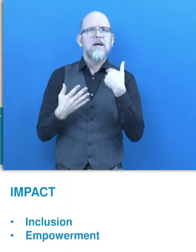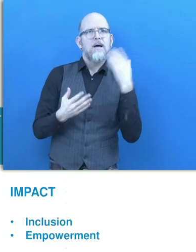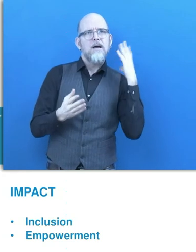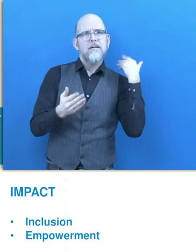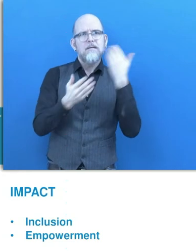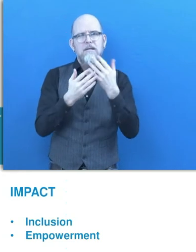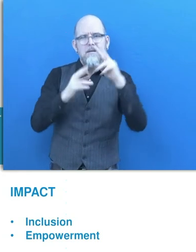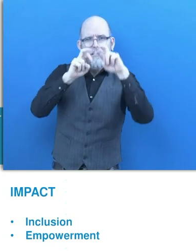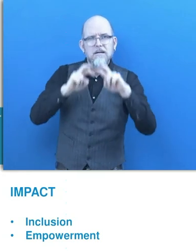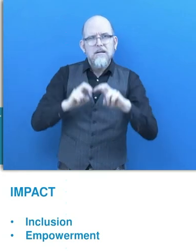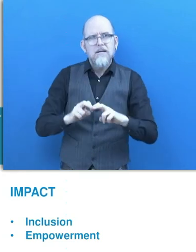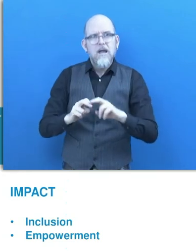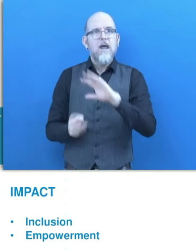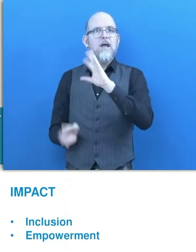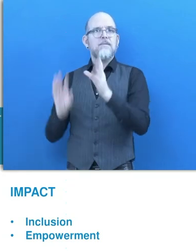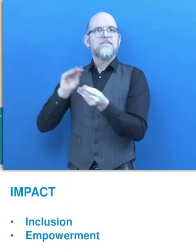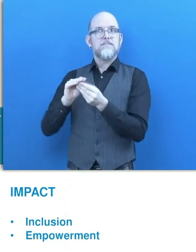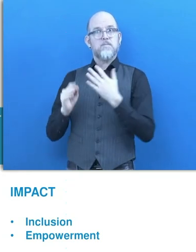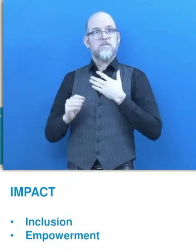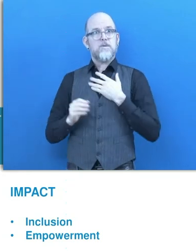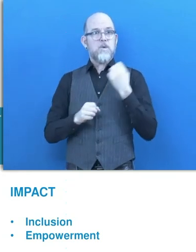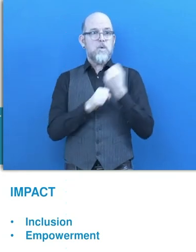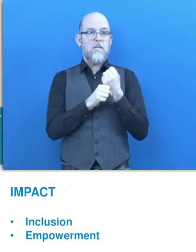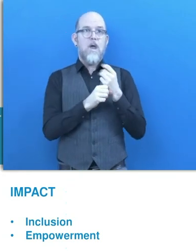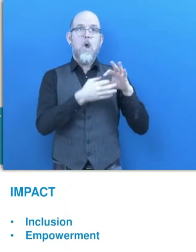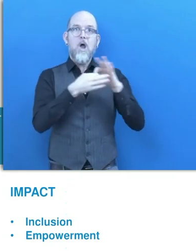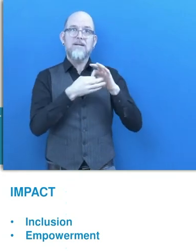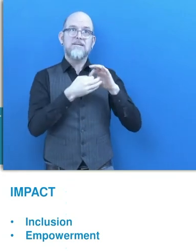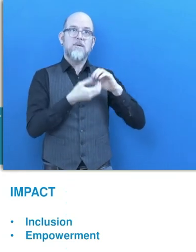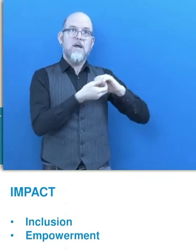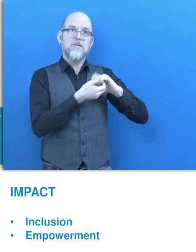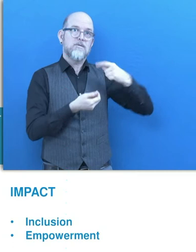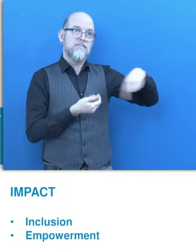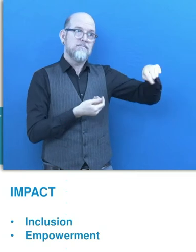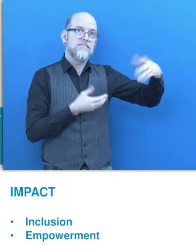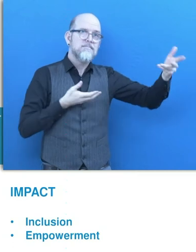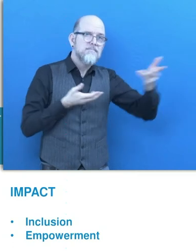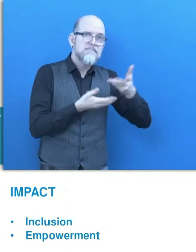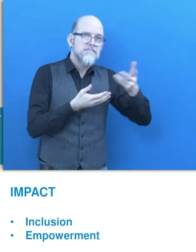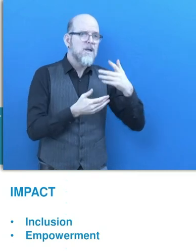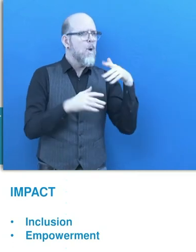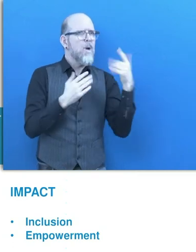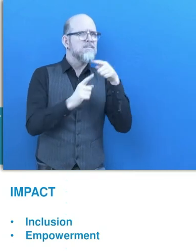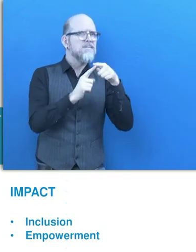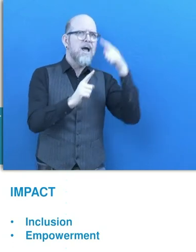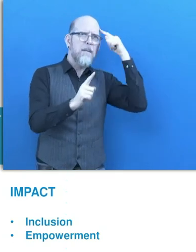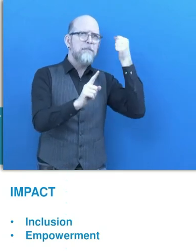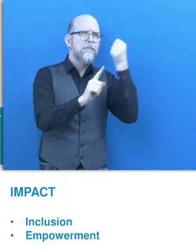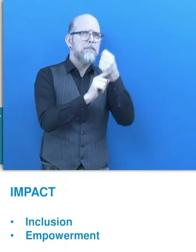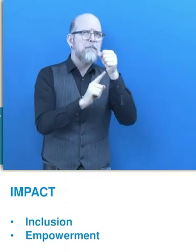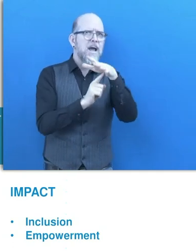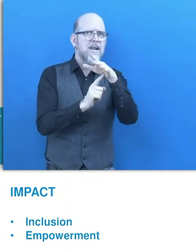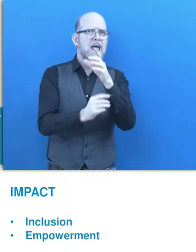our stakeholders. And finally, the impact, the inclusion and empowerment for 1 billion people